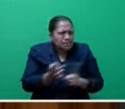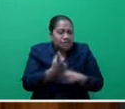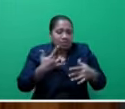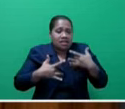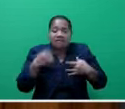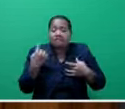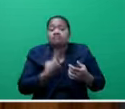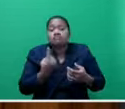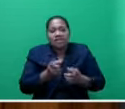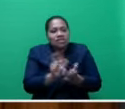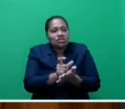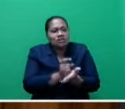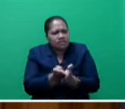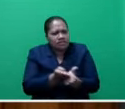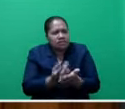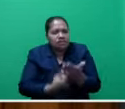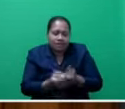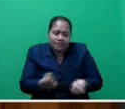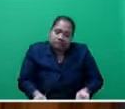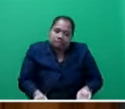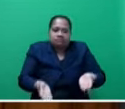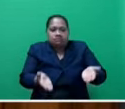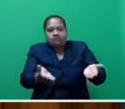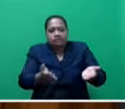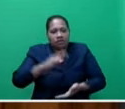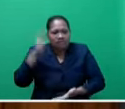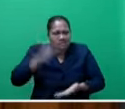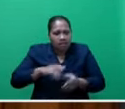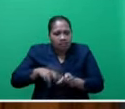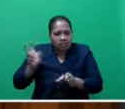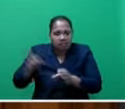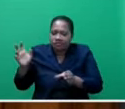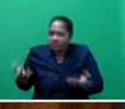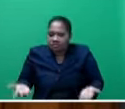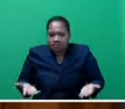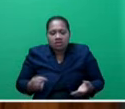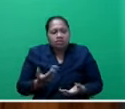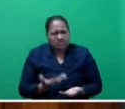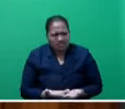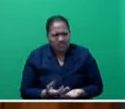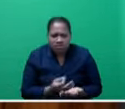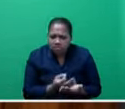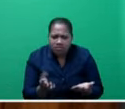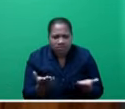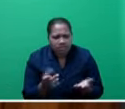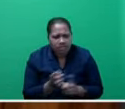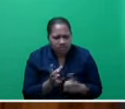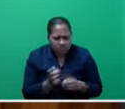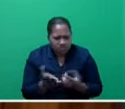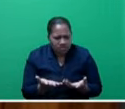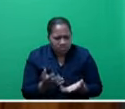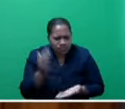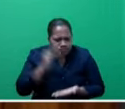civil servants being let go with the offer of redundancies. Would it not be a viable alternative to reduce civil servant